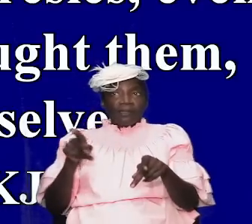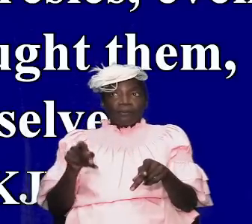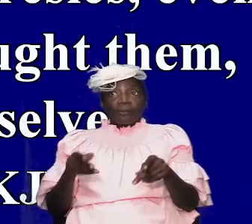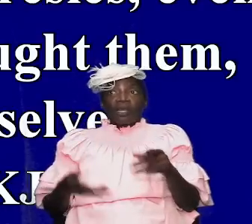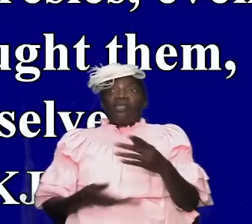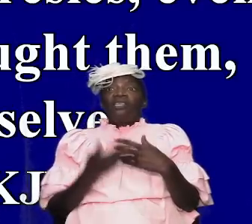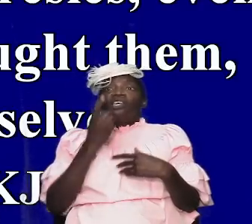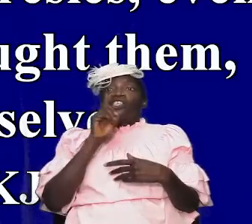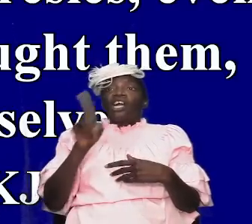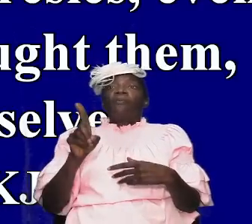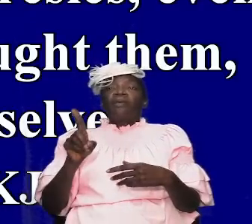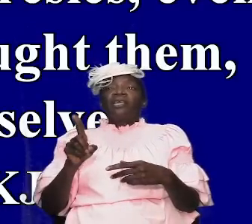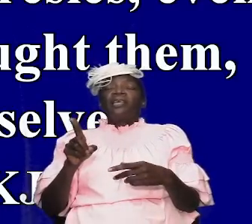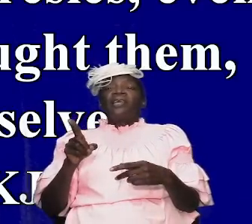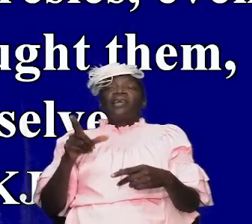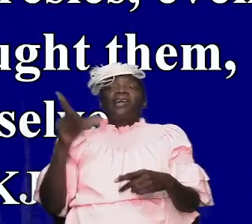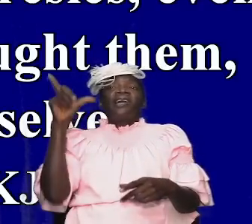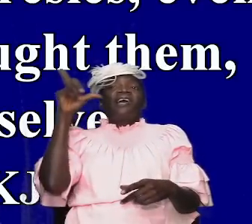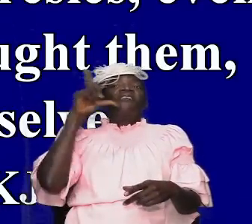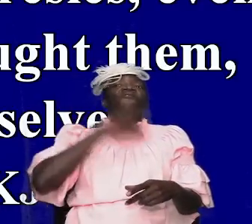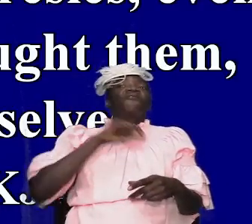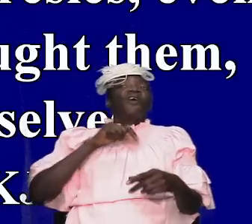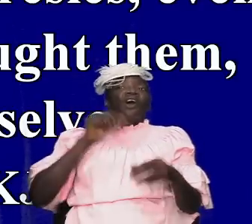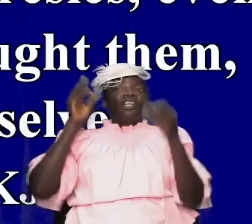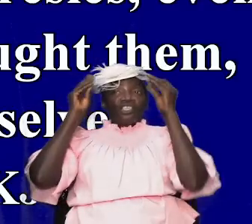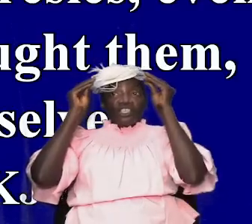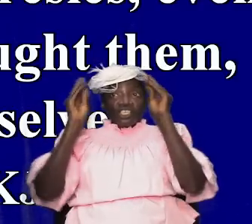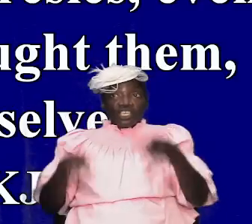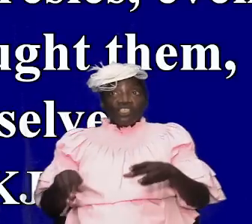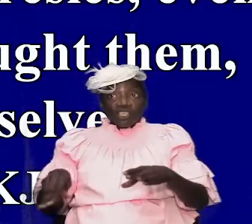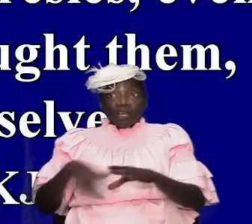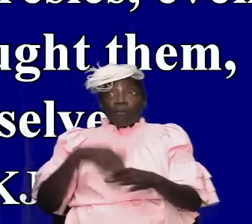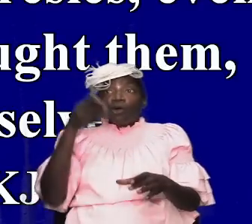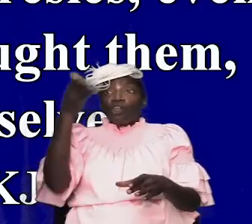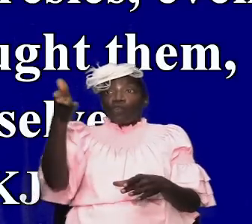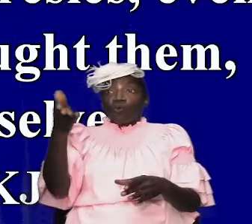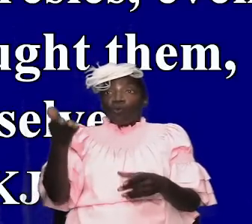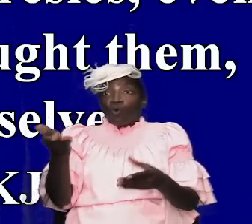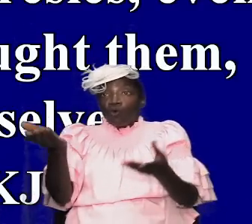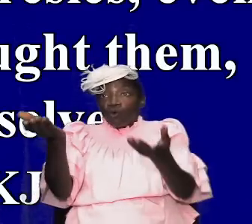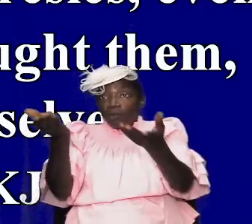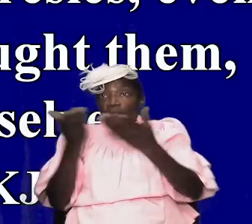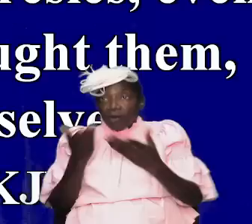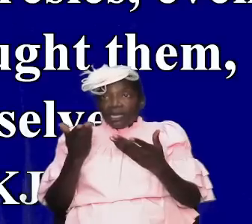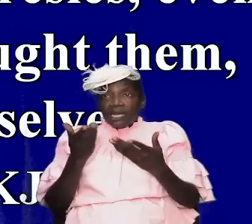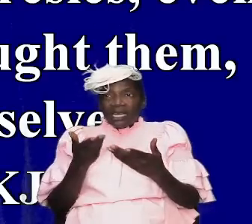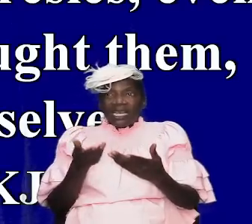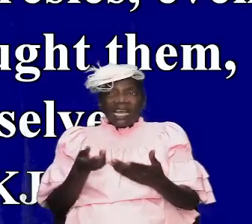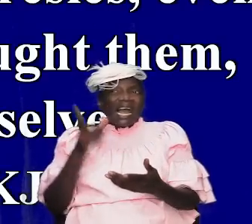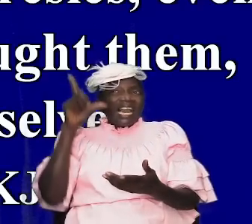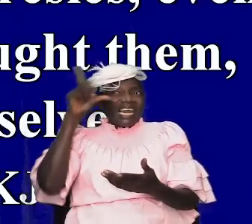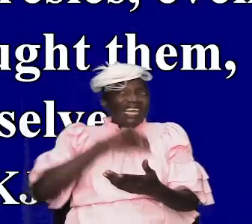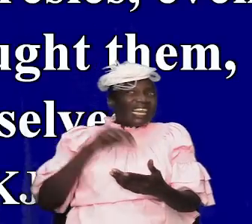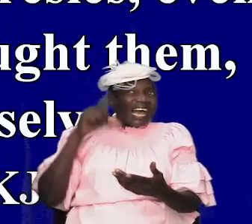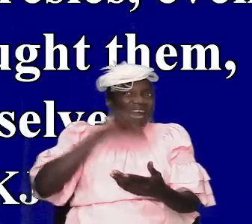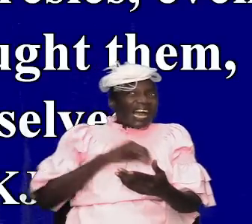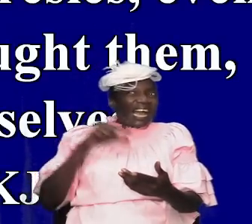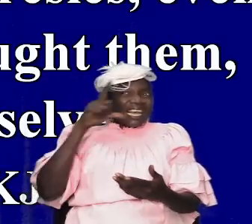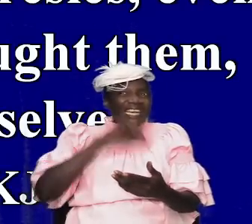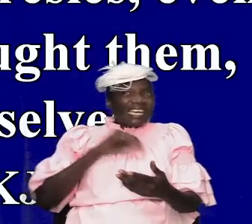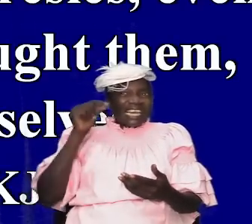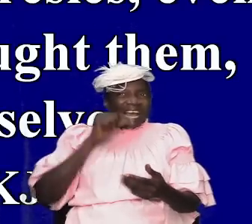shall be false teachers among you who privilege shall bring in dominable heresies even